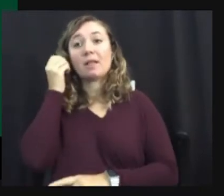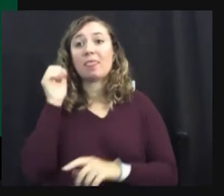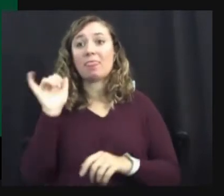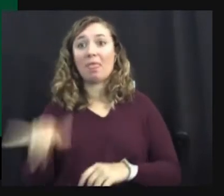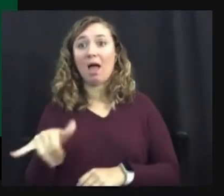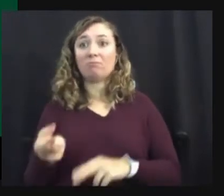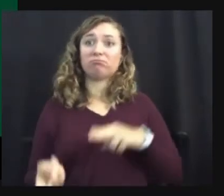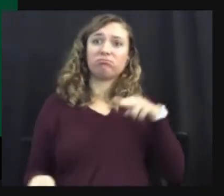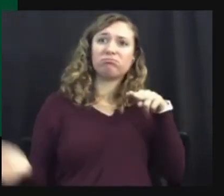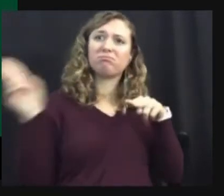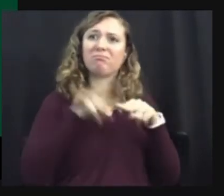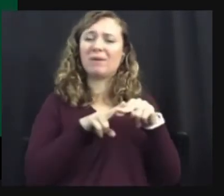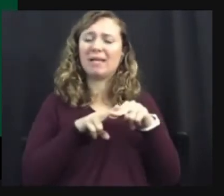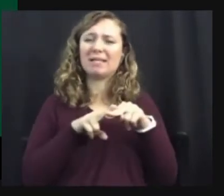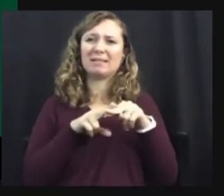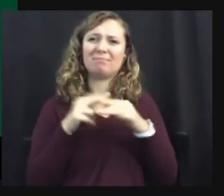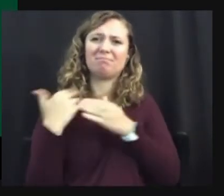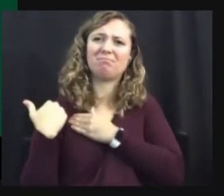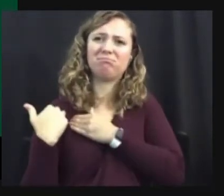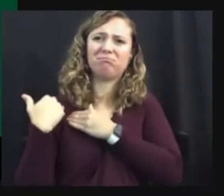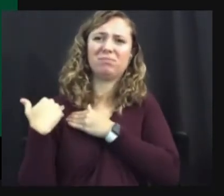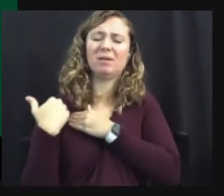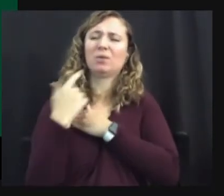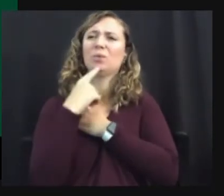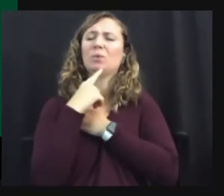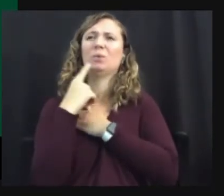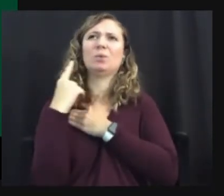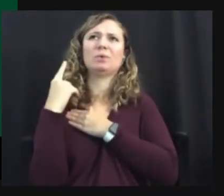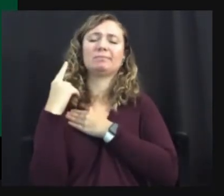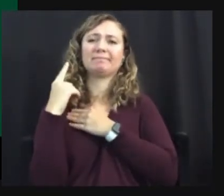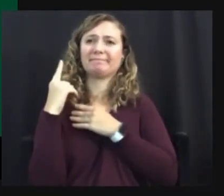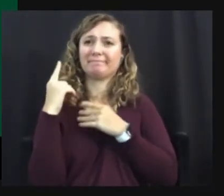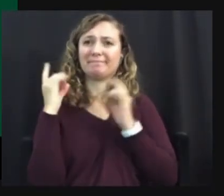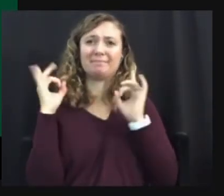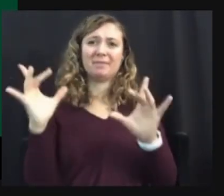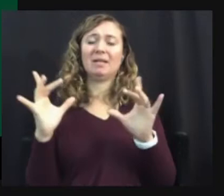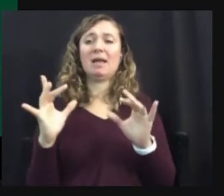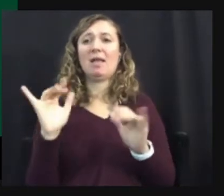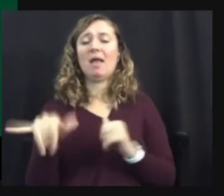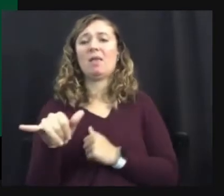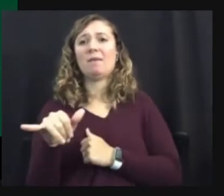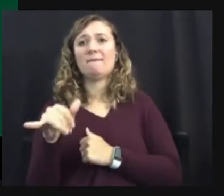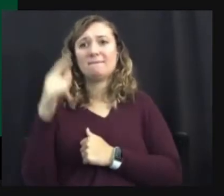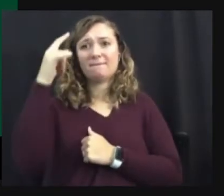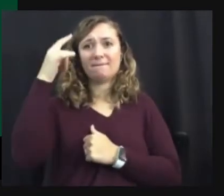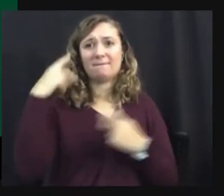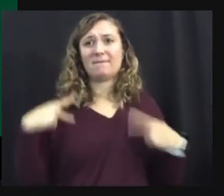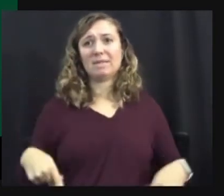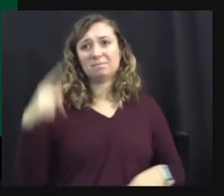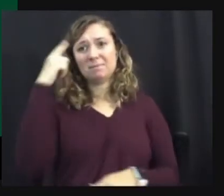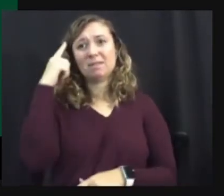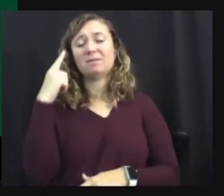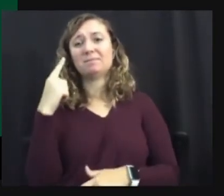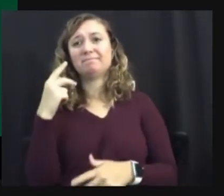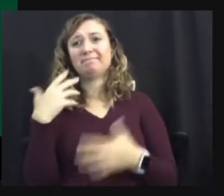us so much that our physical and mental health deteriorate.